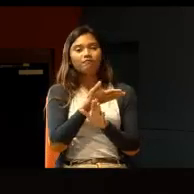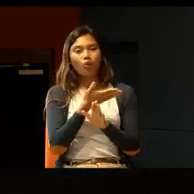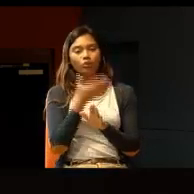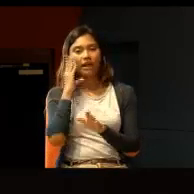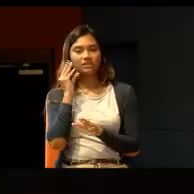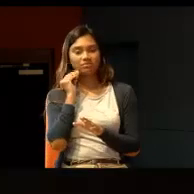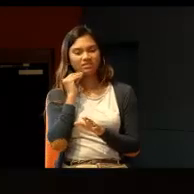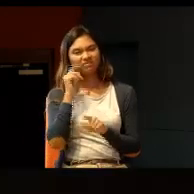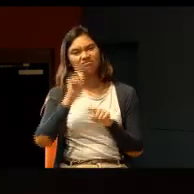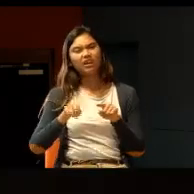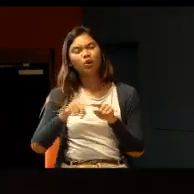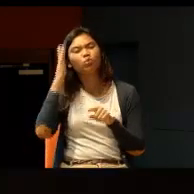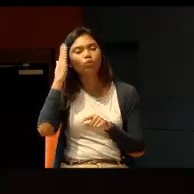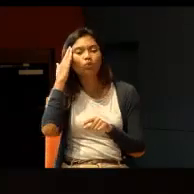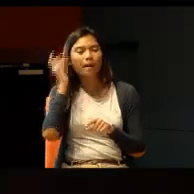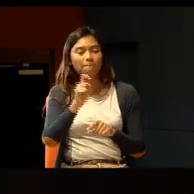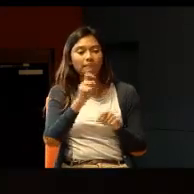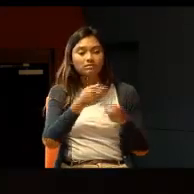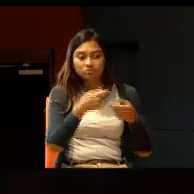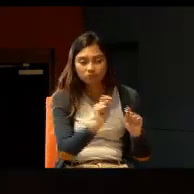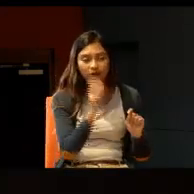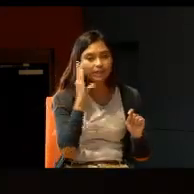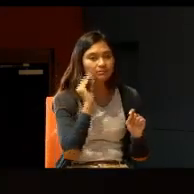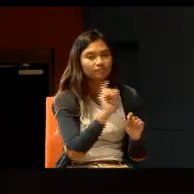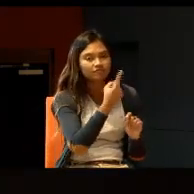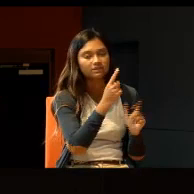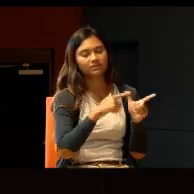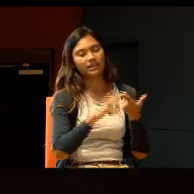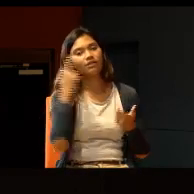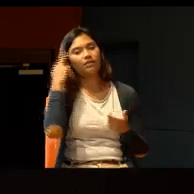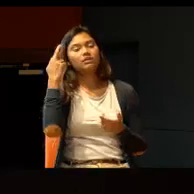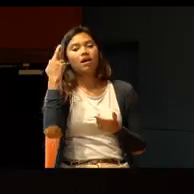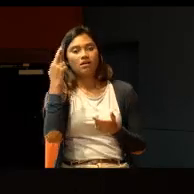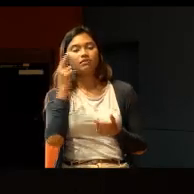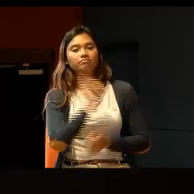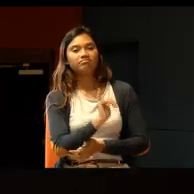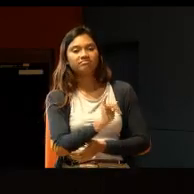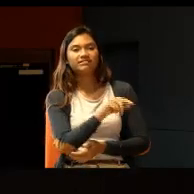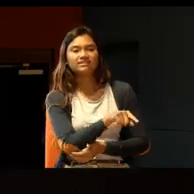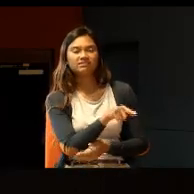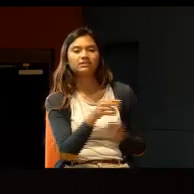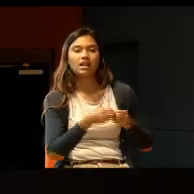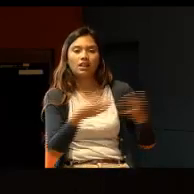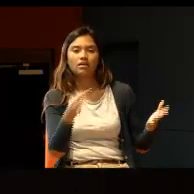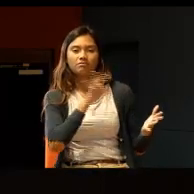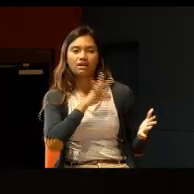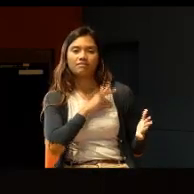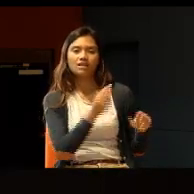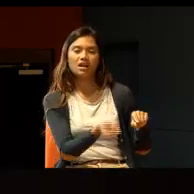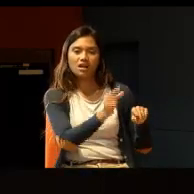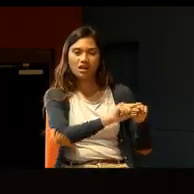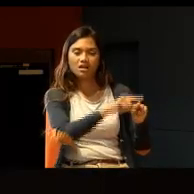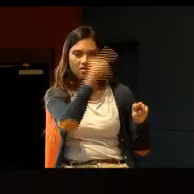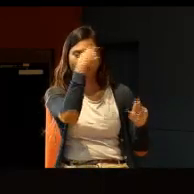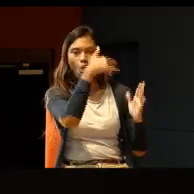to try. And then, after you try, you realize that there is a lot to gain. So,